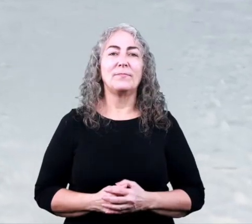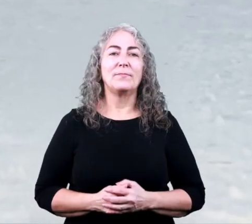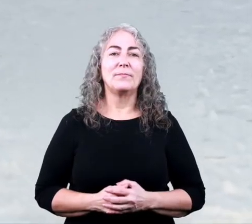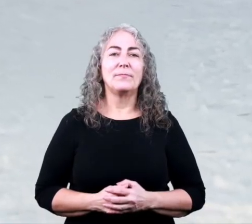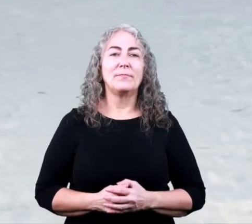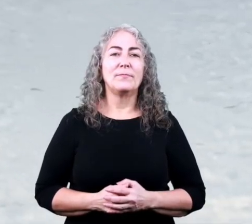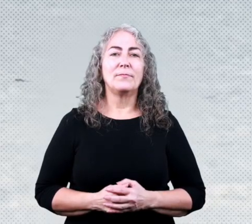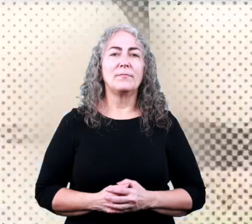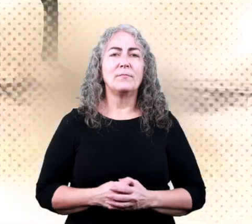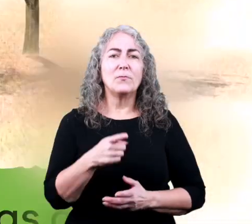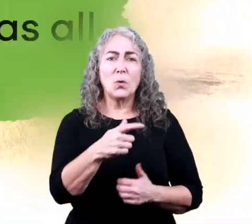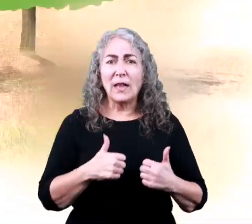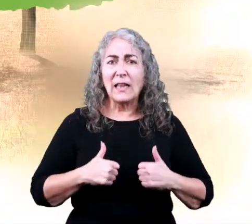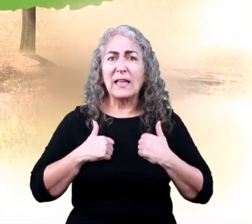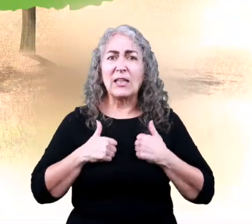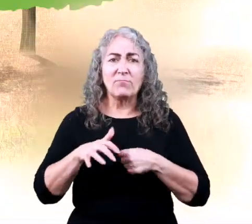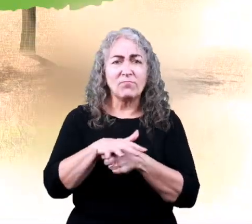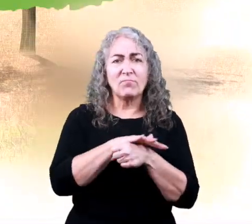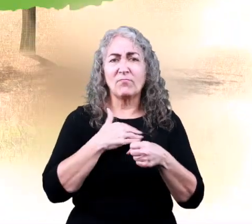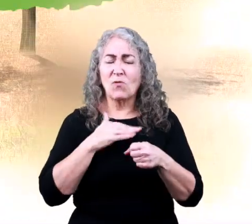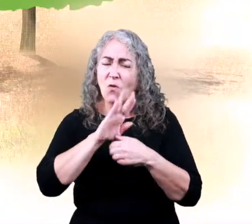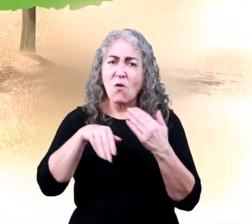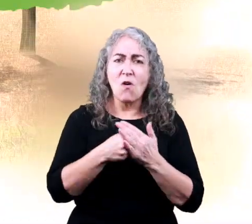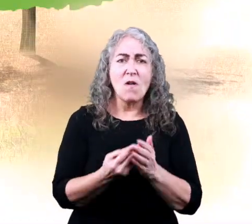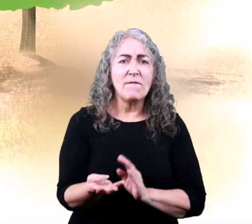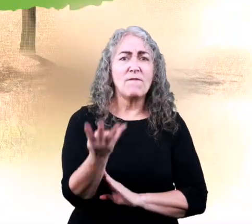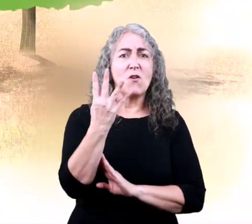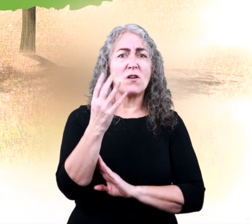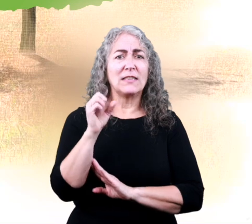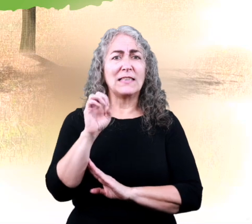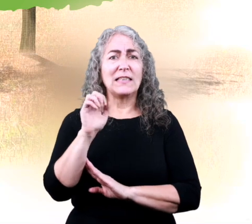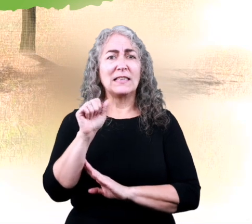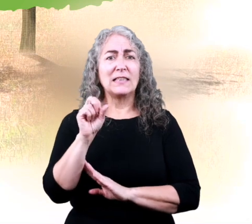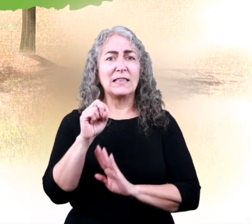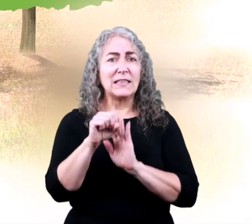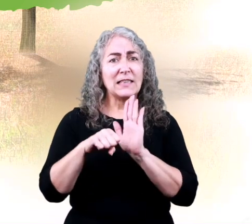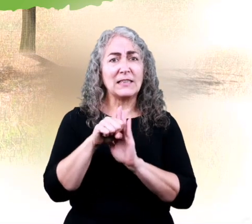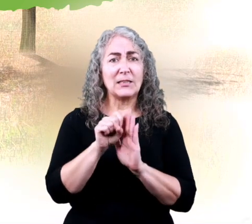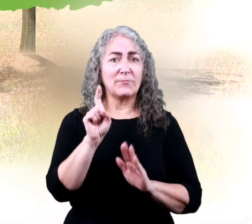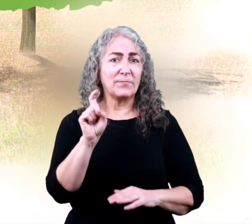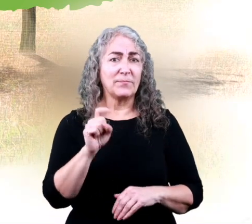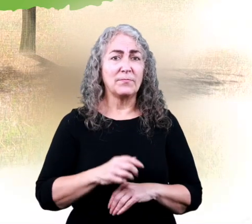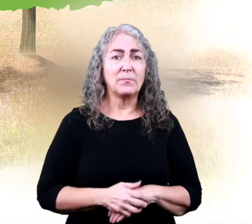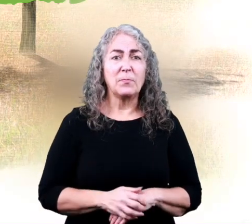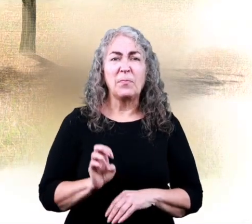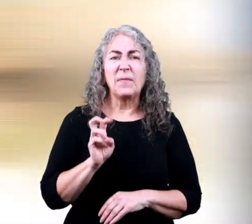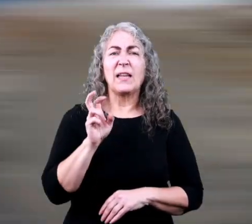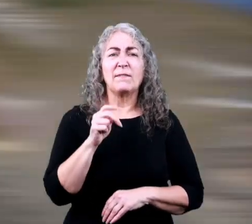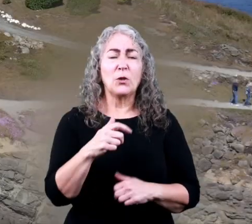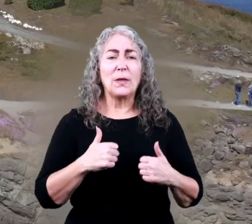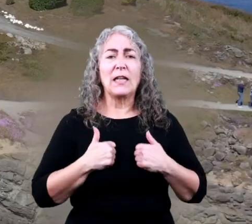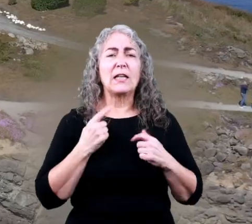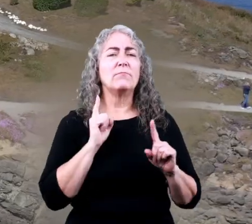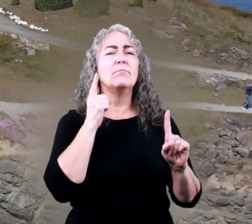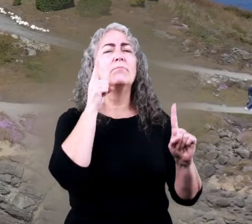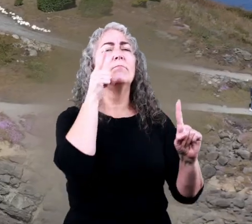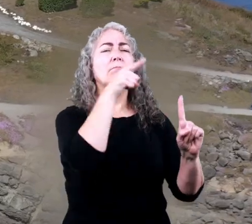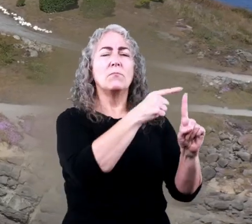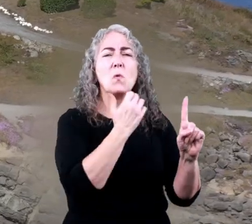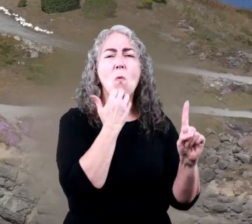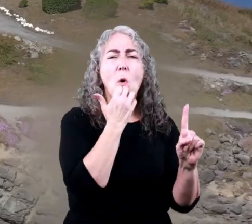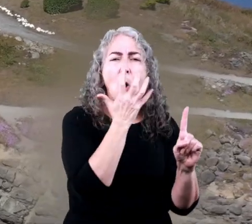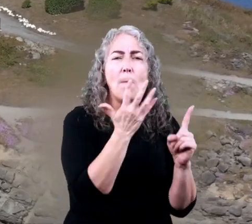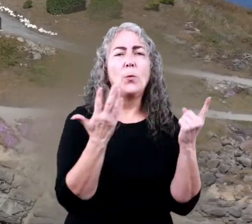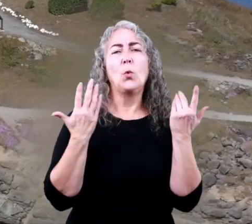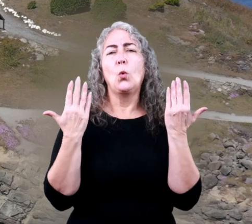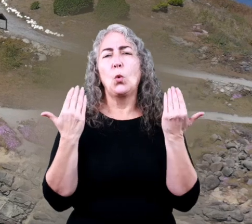sledding. Do you live in an area that has all of the seasons? Even if you live somewhere